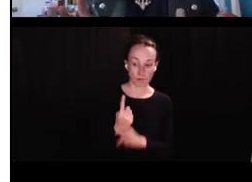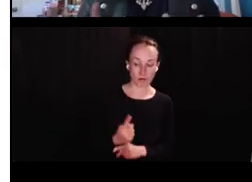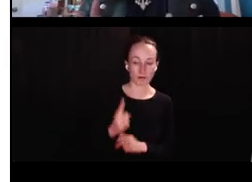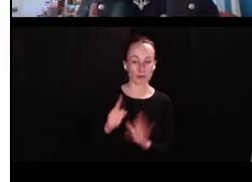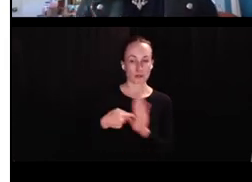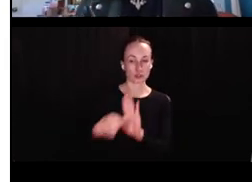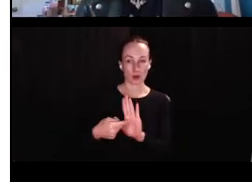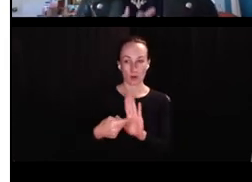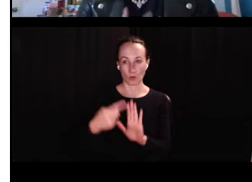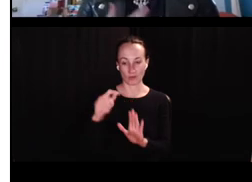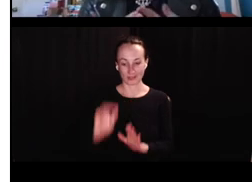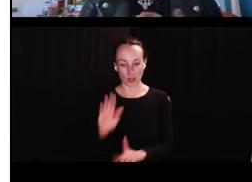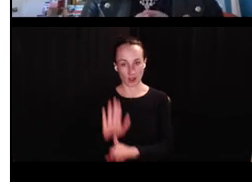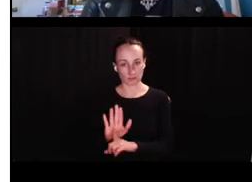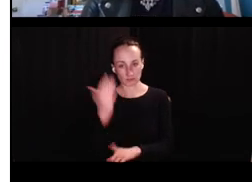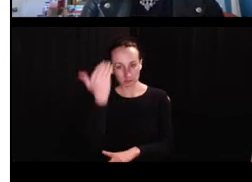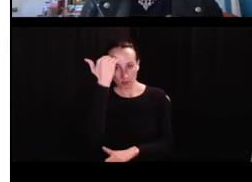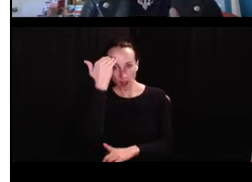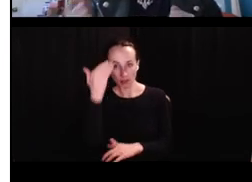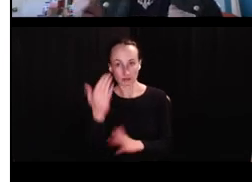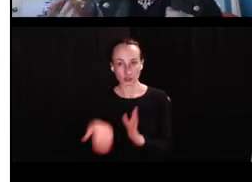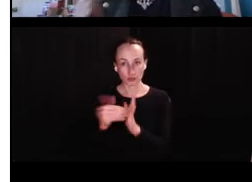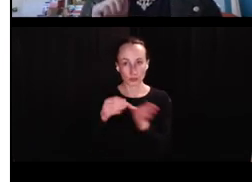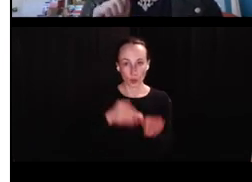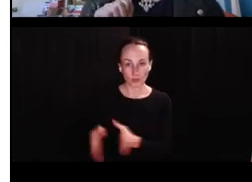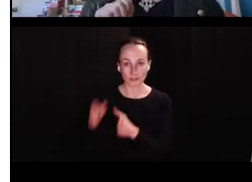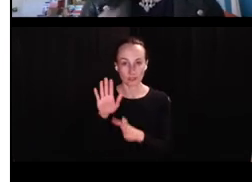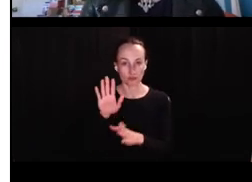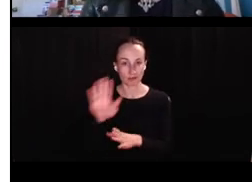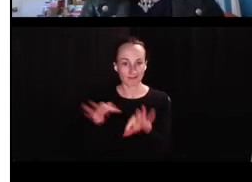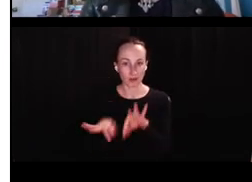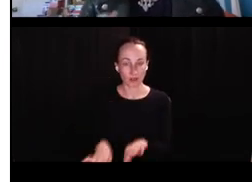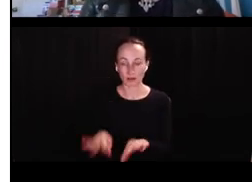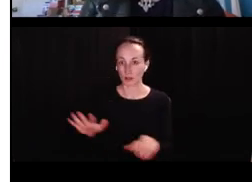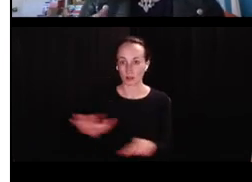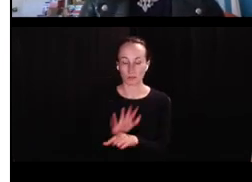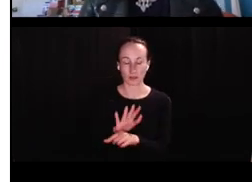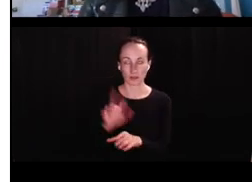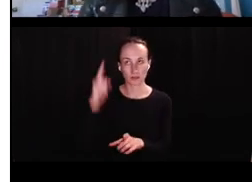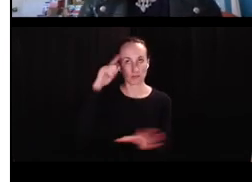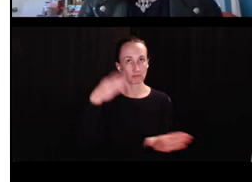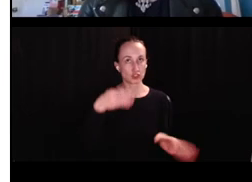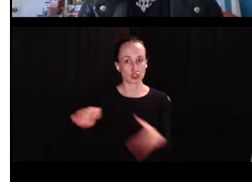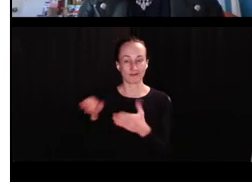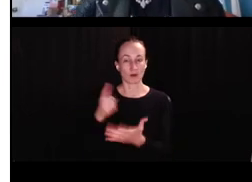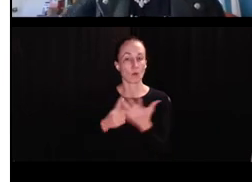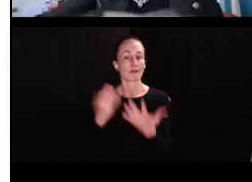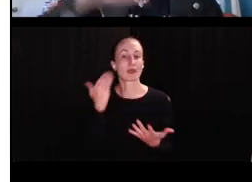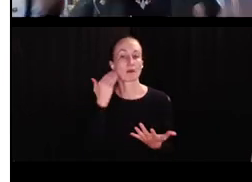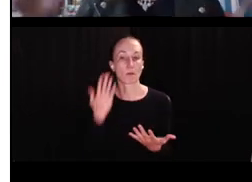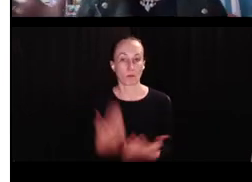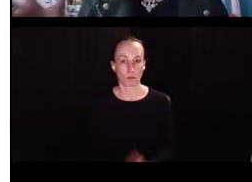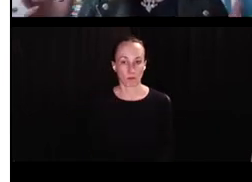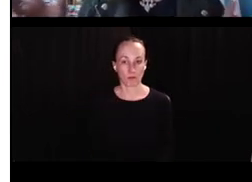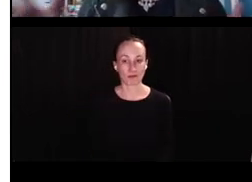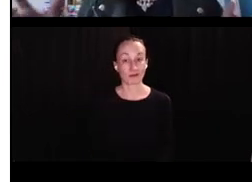over-regulized productions have been argued to reflect a period of reorganization of a child's knowledge of language, a complete